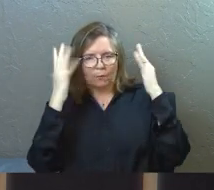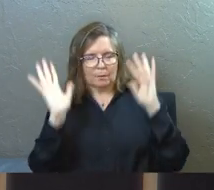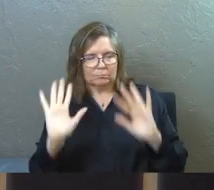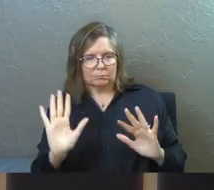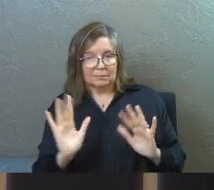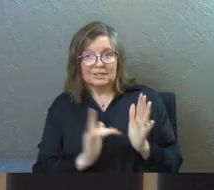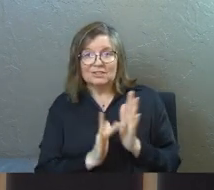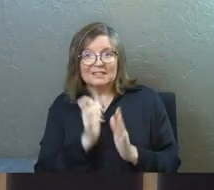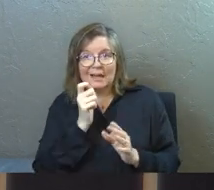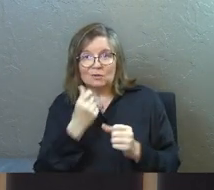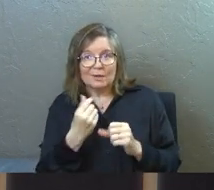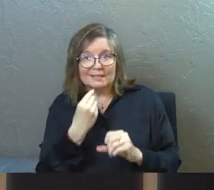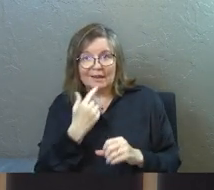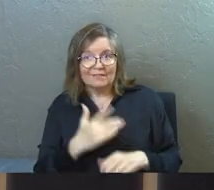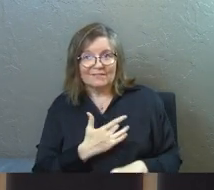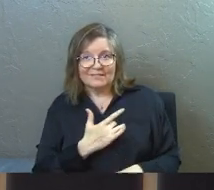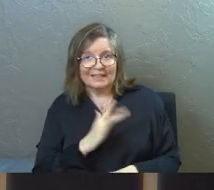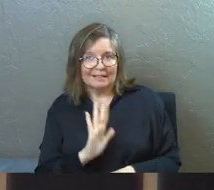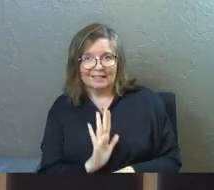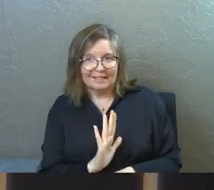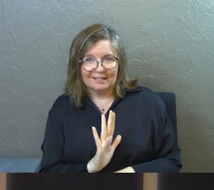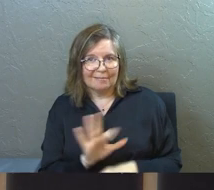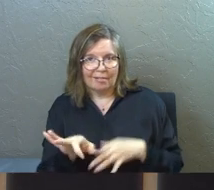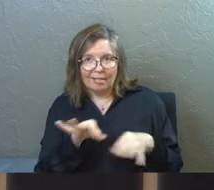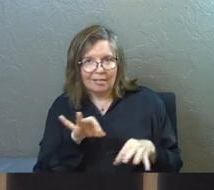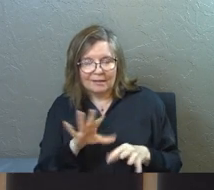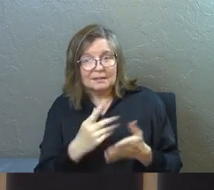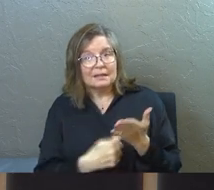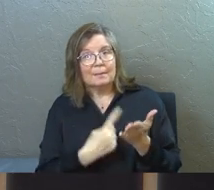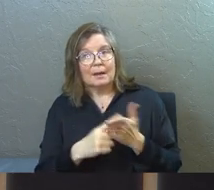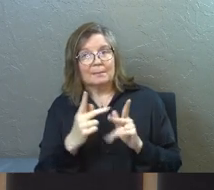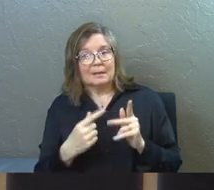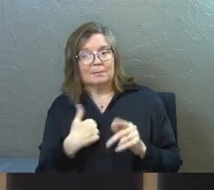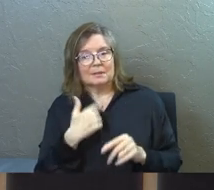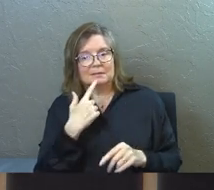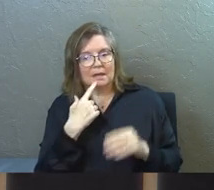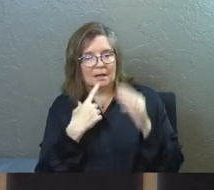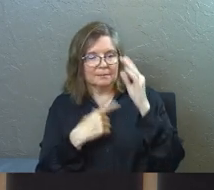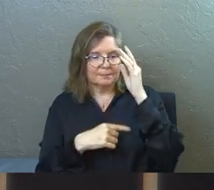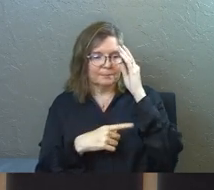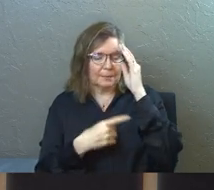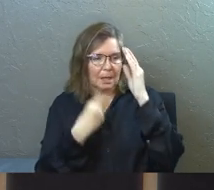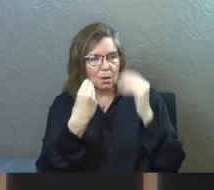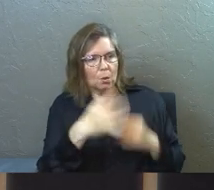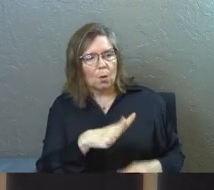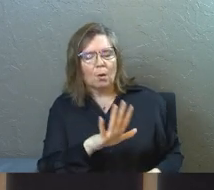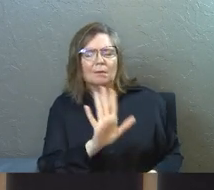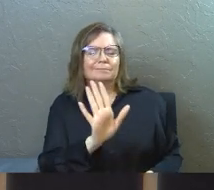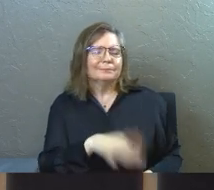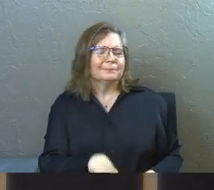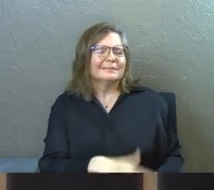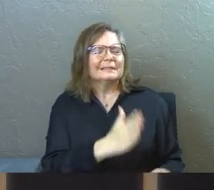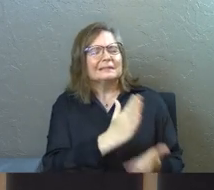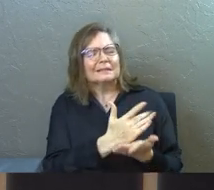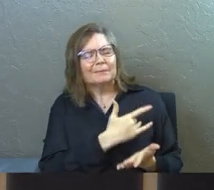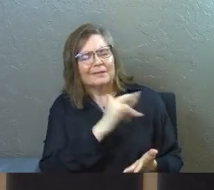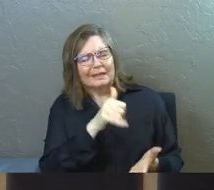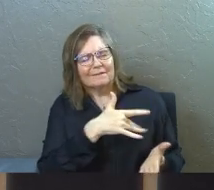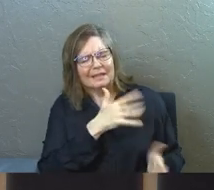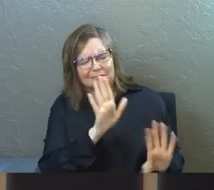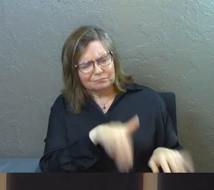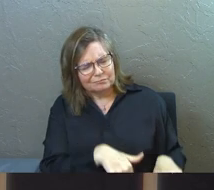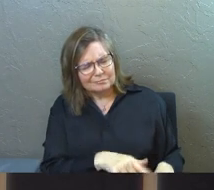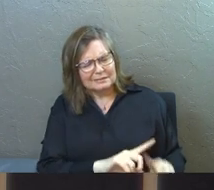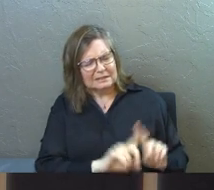And this isn't Jesus just trying to tell them how to feel, by the way. Sometimes people have come along to you and they've told you just like, stop feeling that